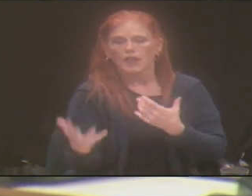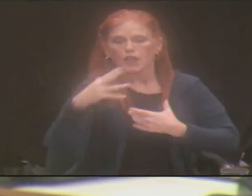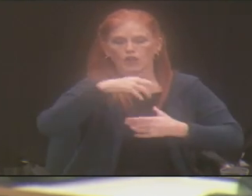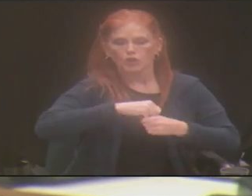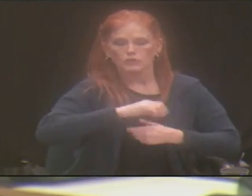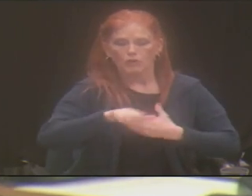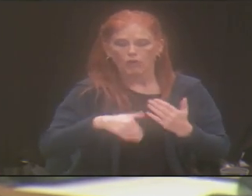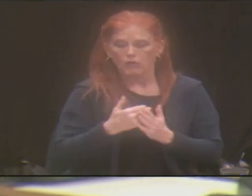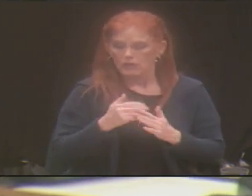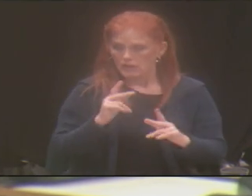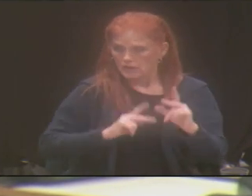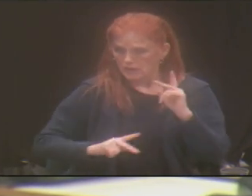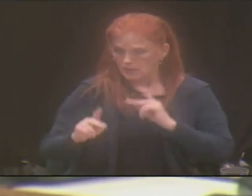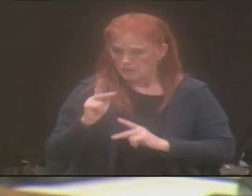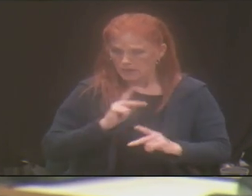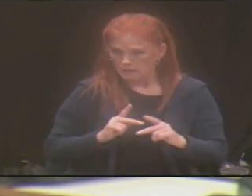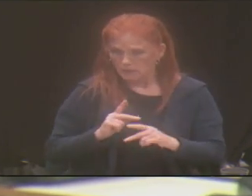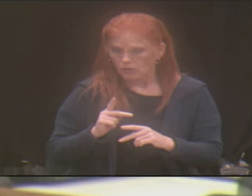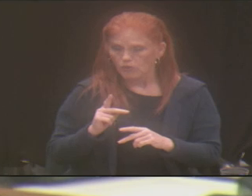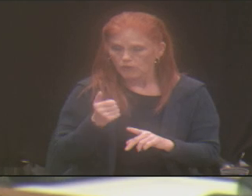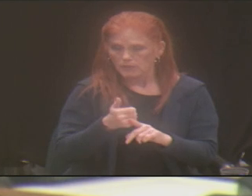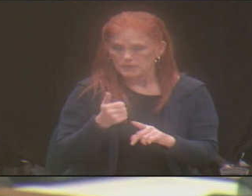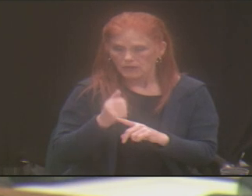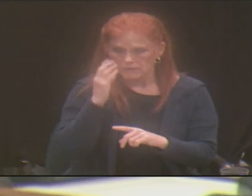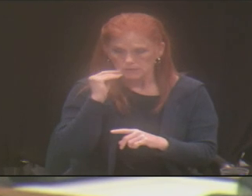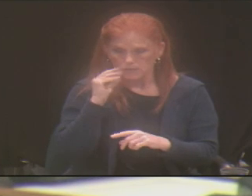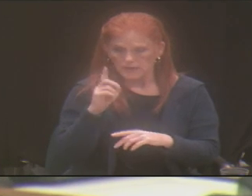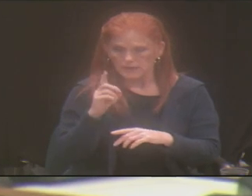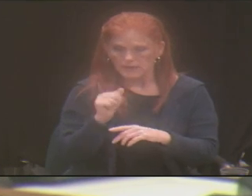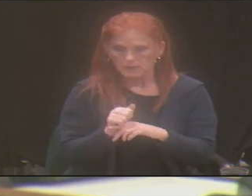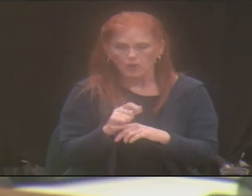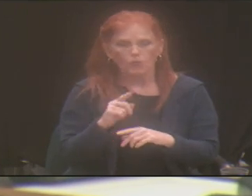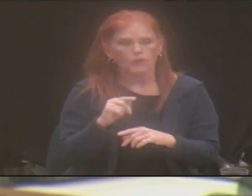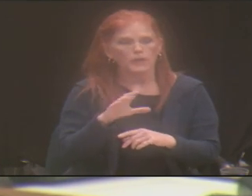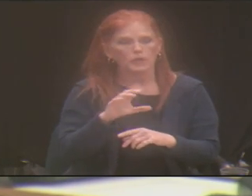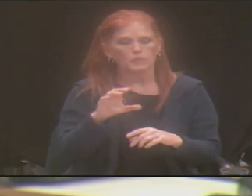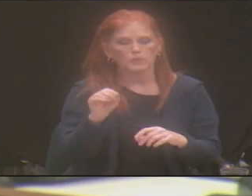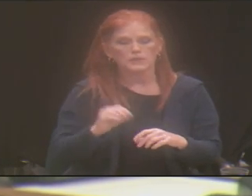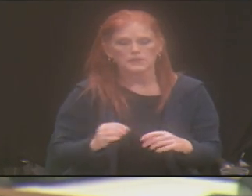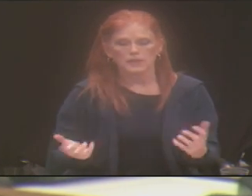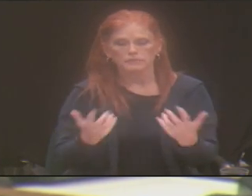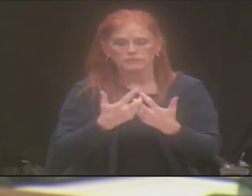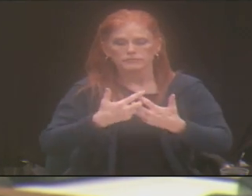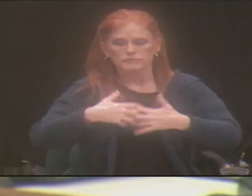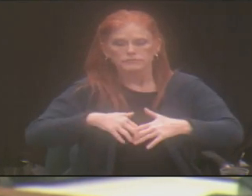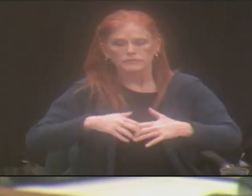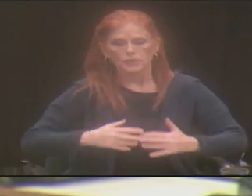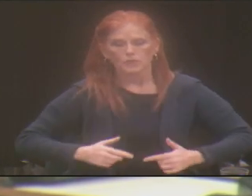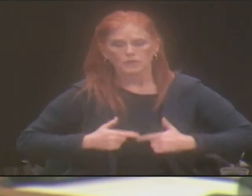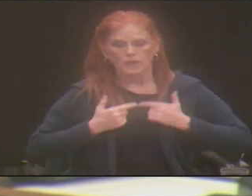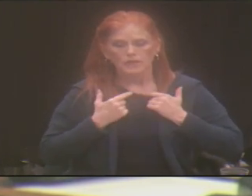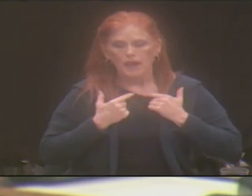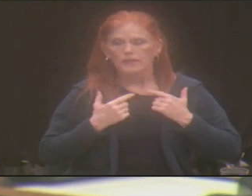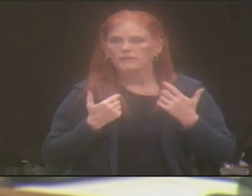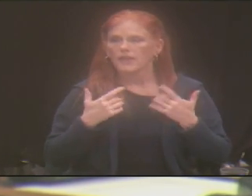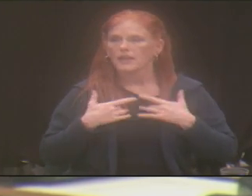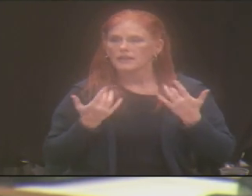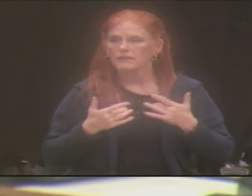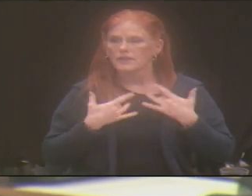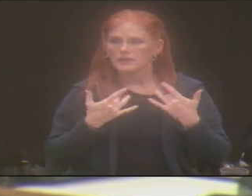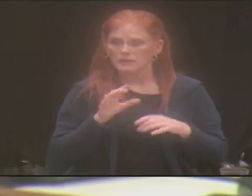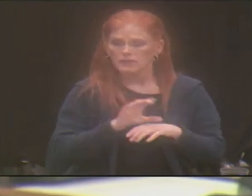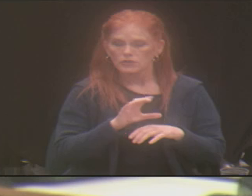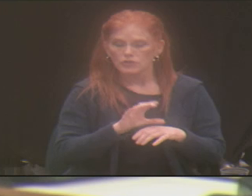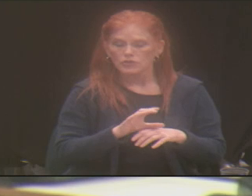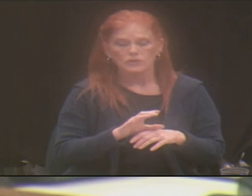disabilities be fully integrated into the life of the church? But we don't stop there. We look at how